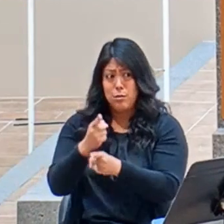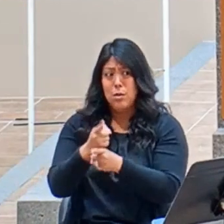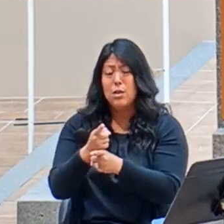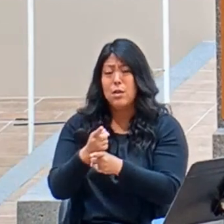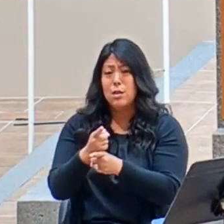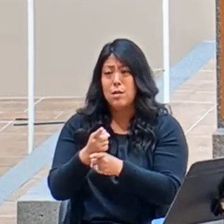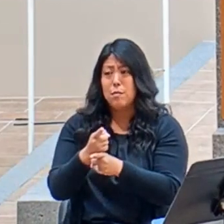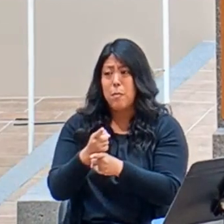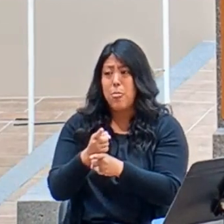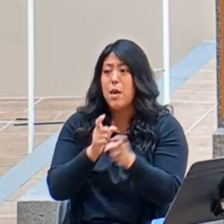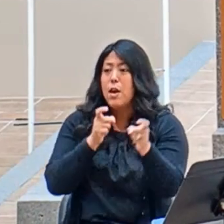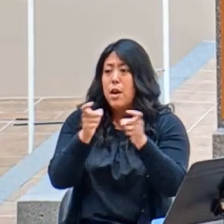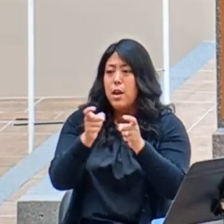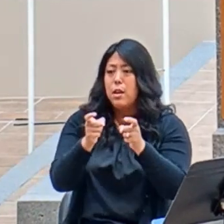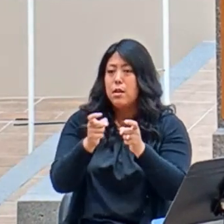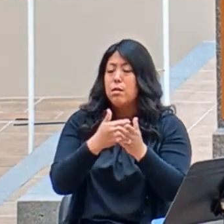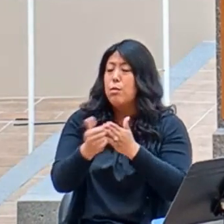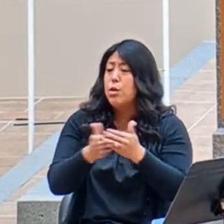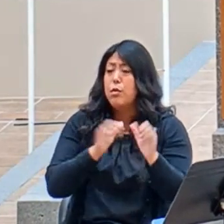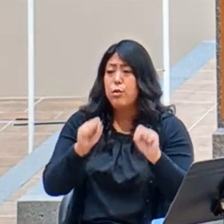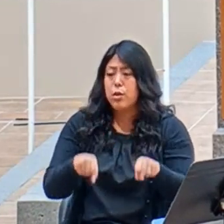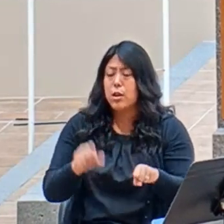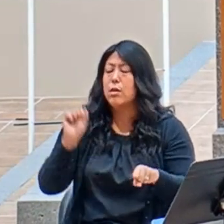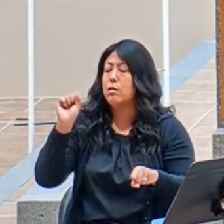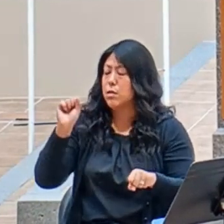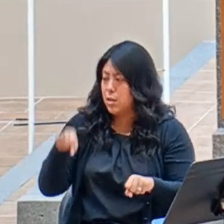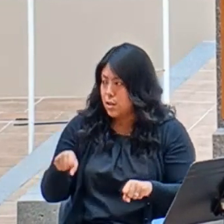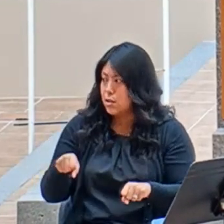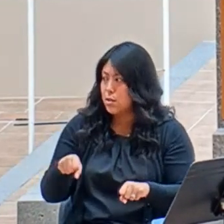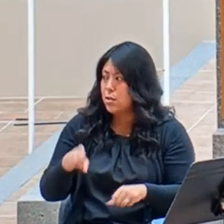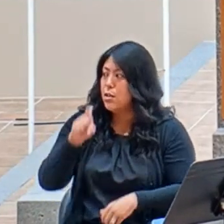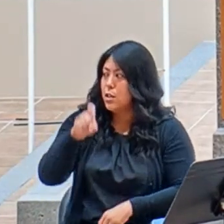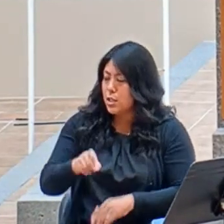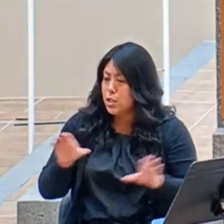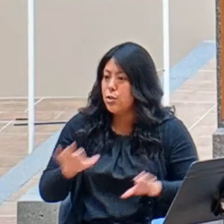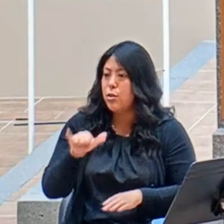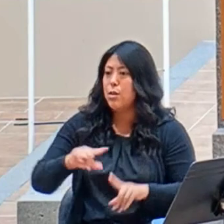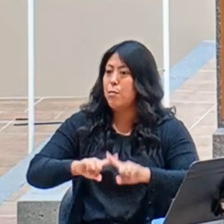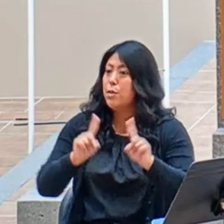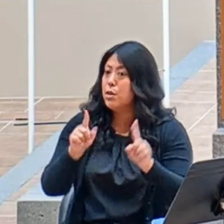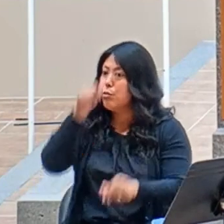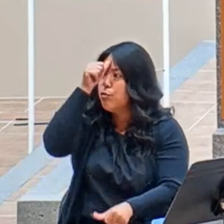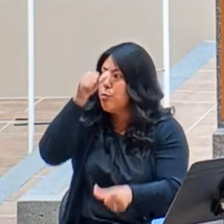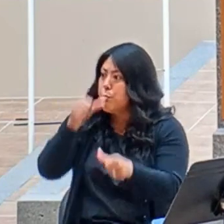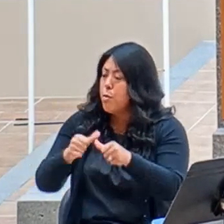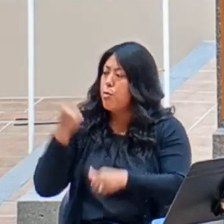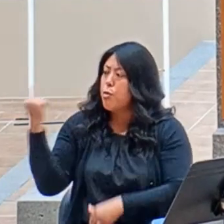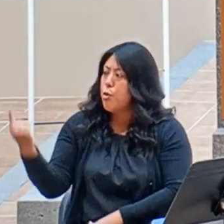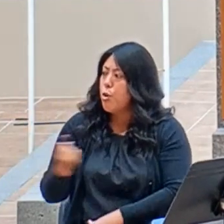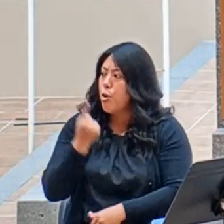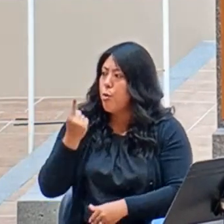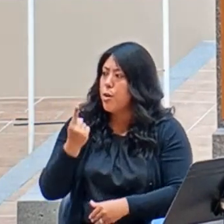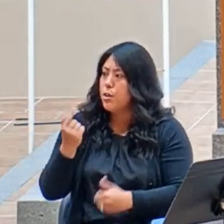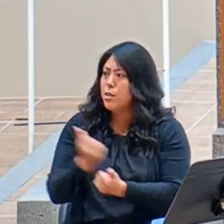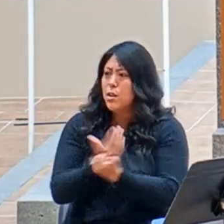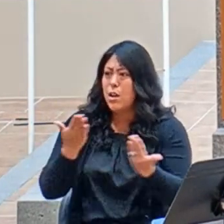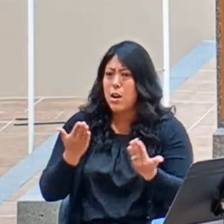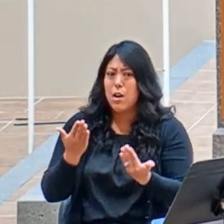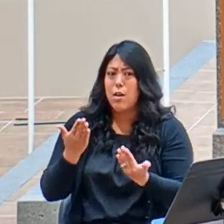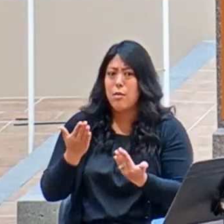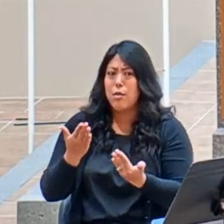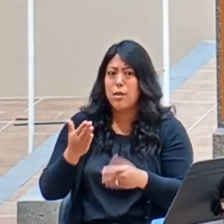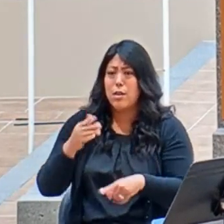Handle what you can throughout your day. Yes, we must do that, but don't forget to give the rest to God.